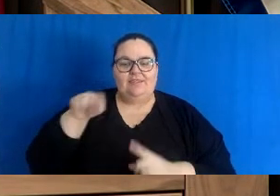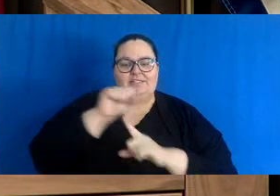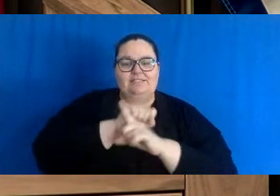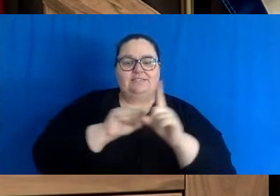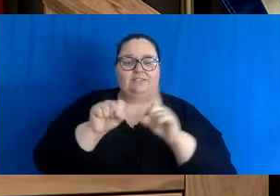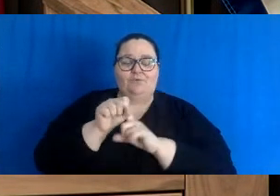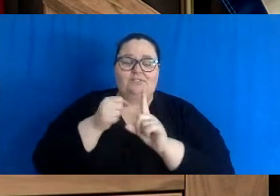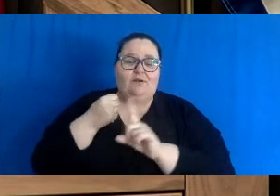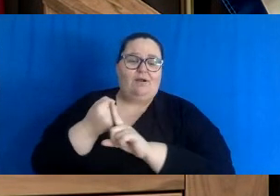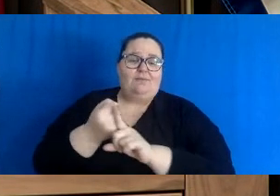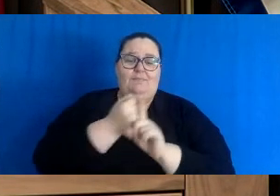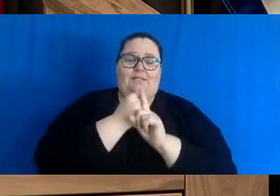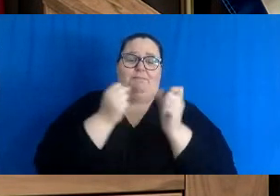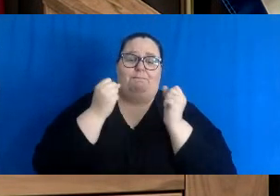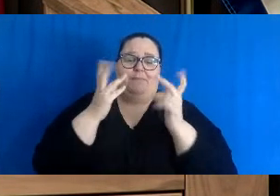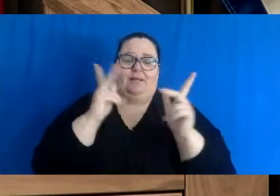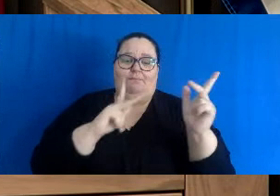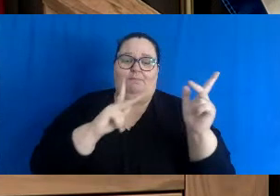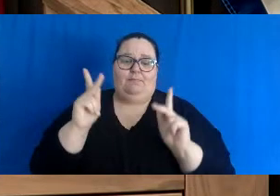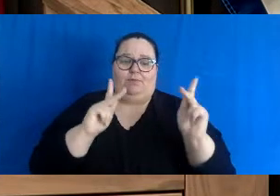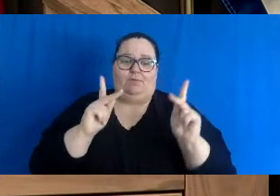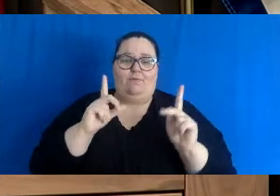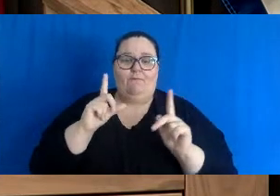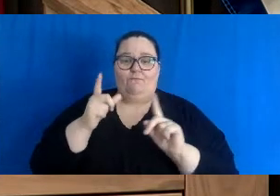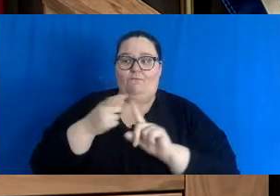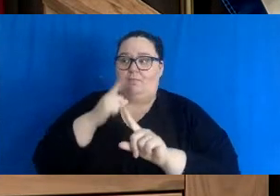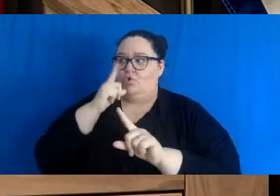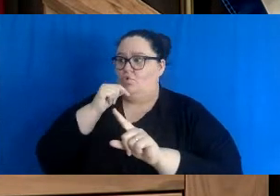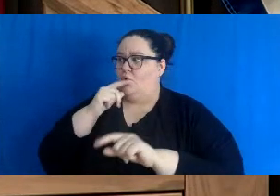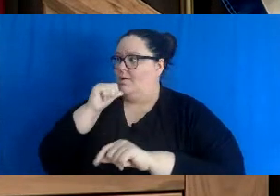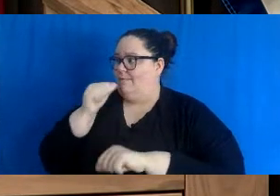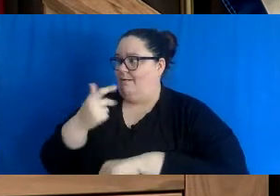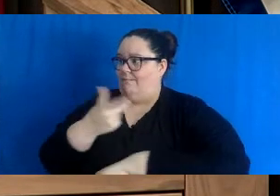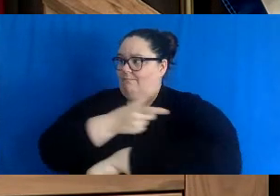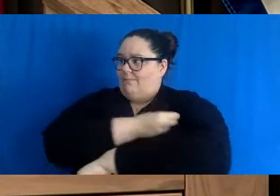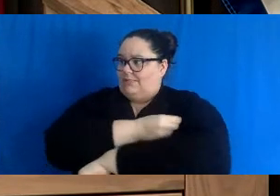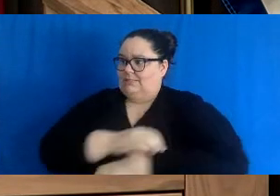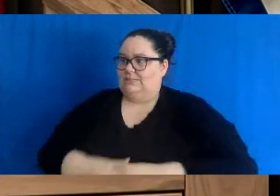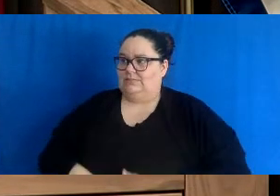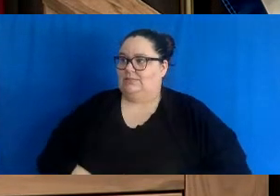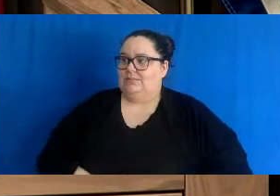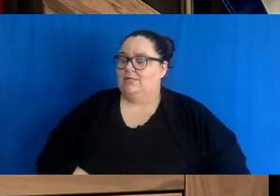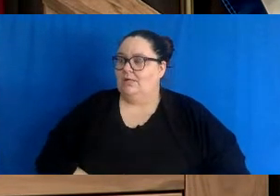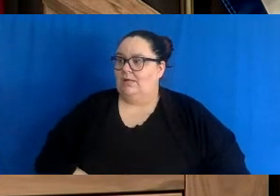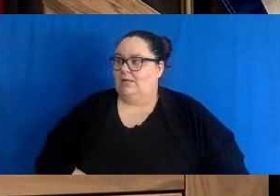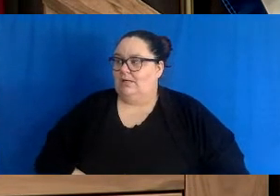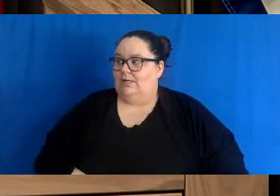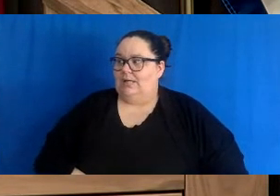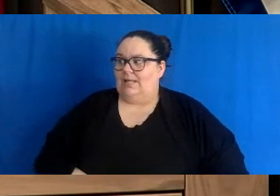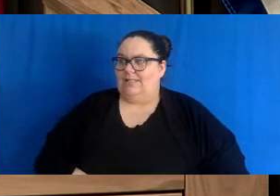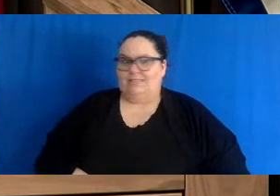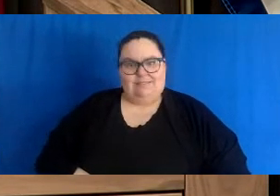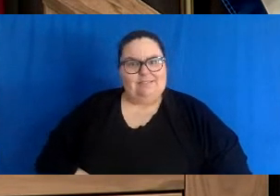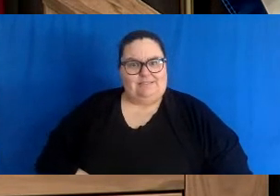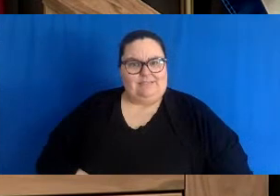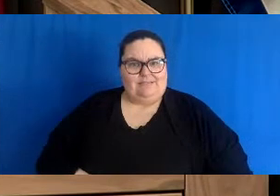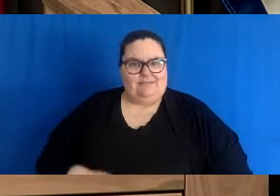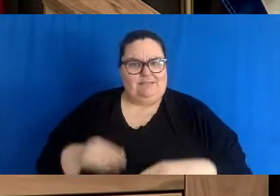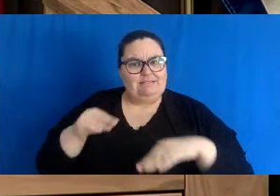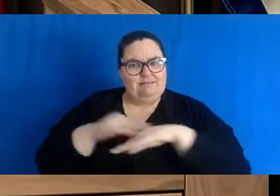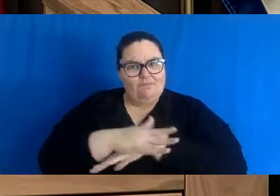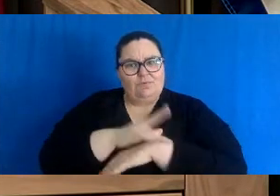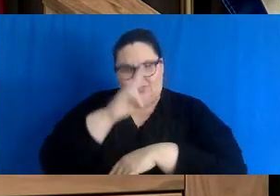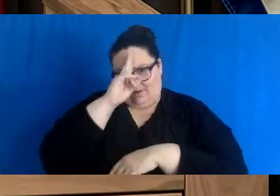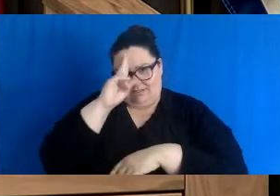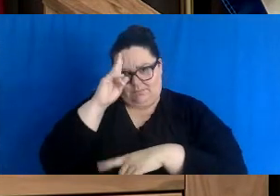in our province. And when you start to impact hospitals negatively, like we're seeing, and when we, you know, since December